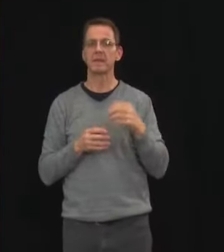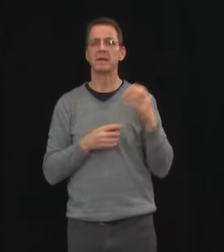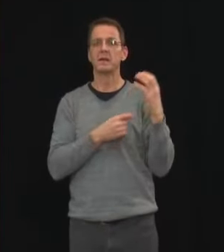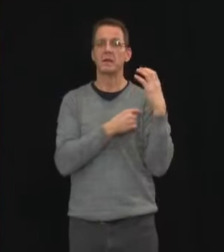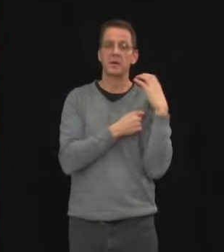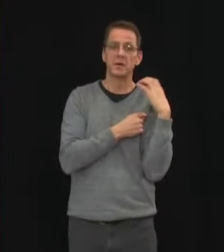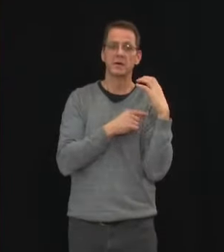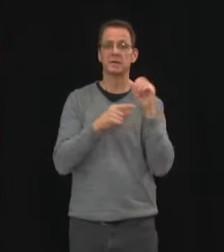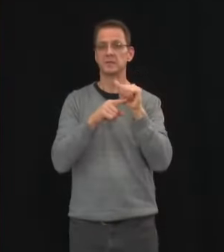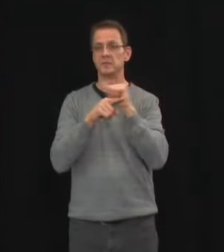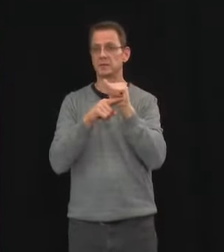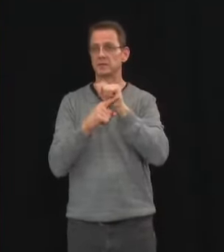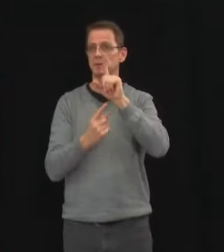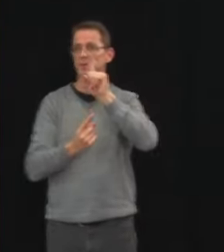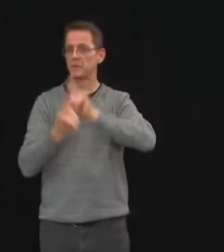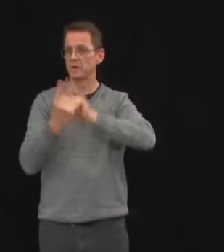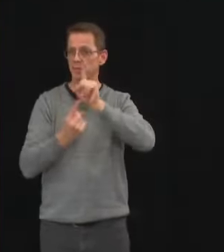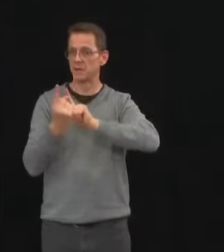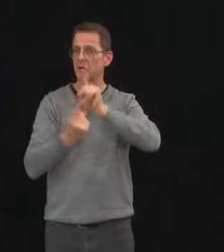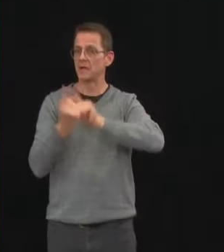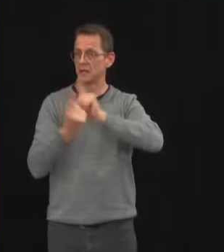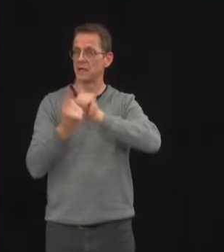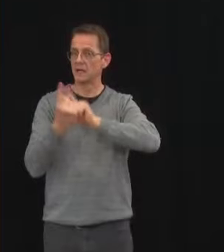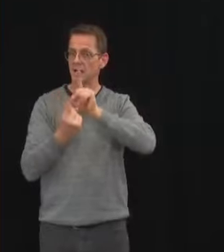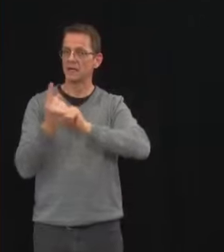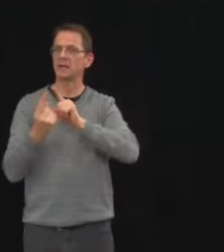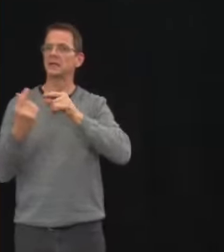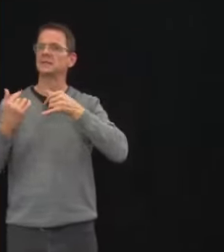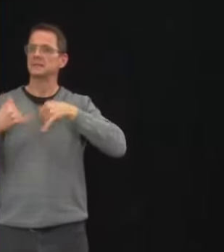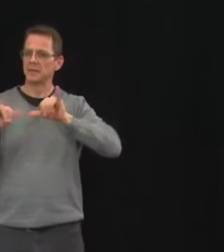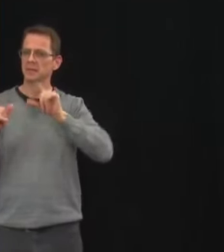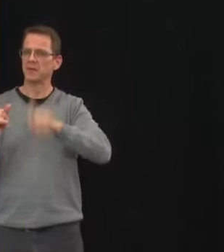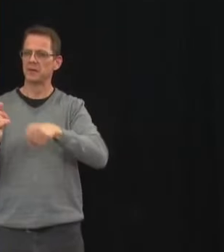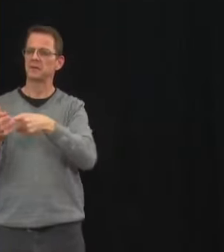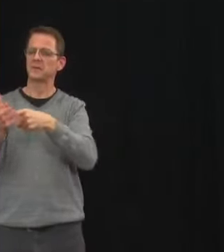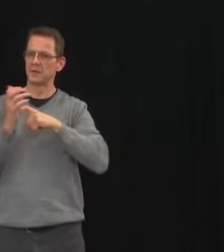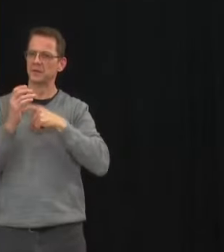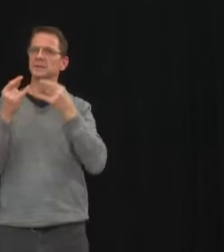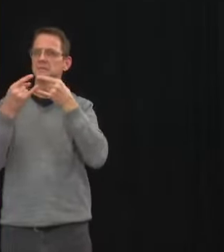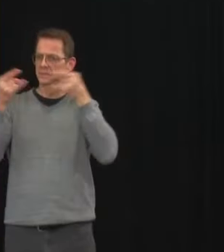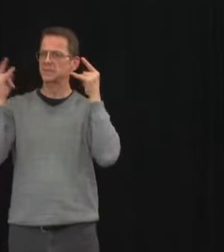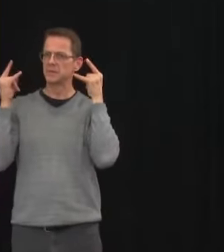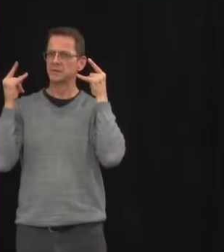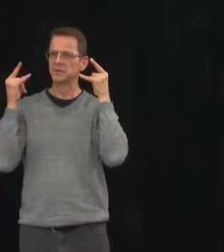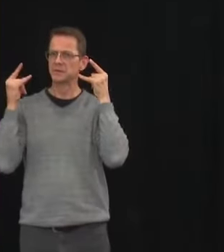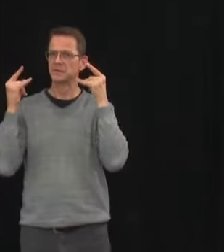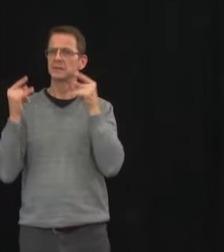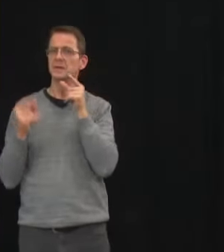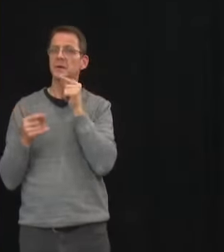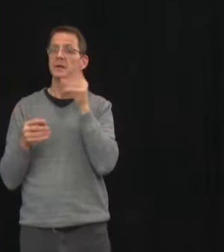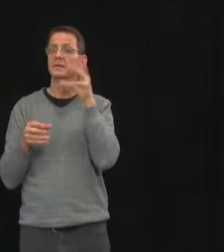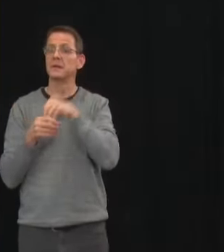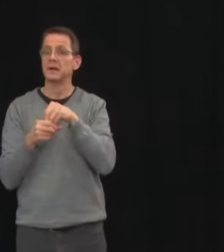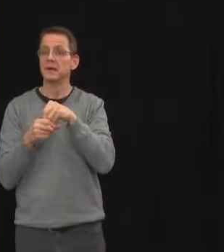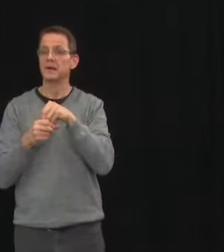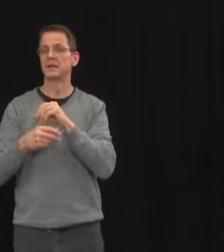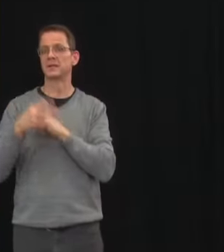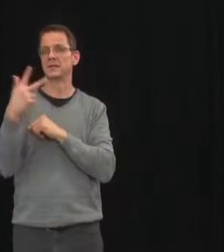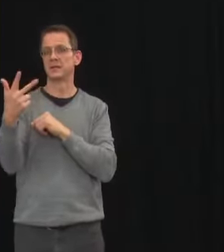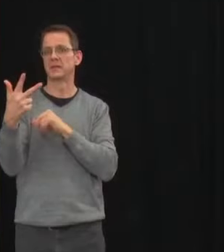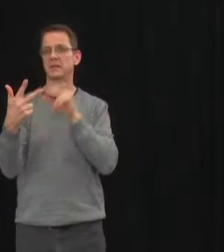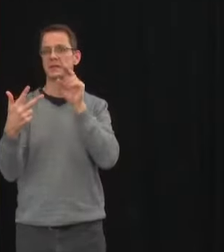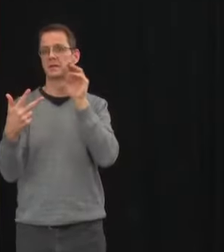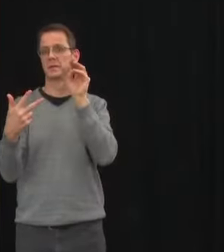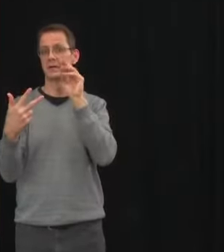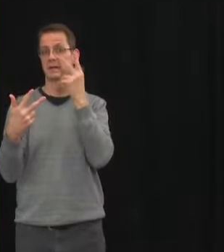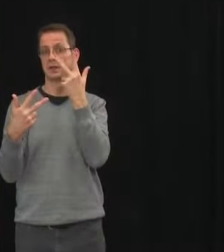and all participants will need to stay three meters apart. Drop-in fitness remains not allowed. We relied on